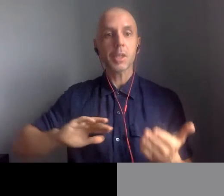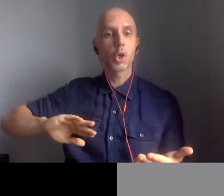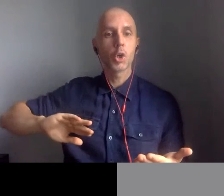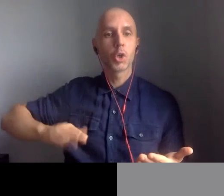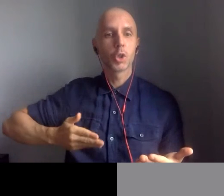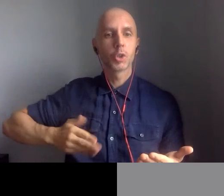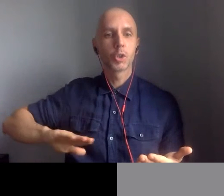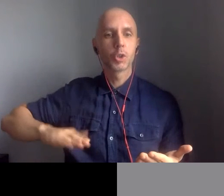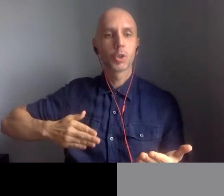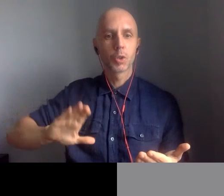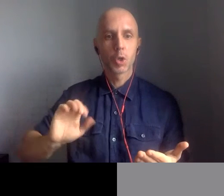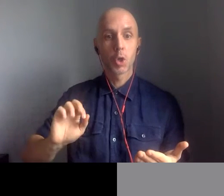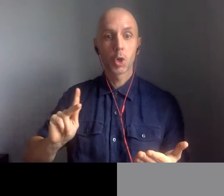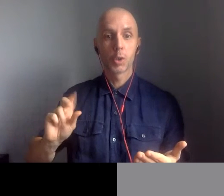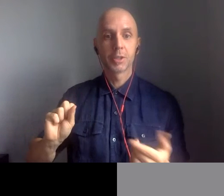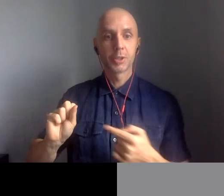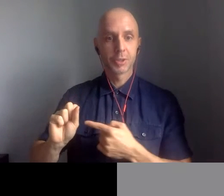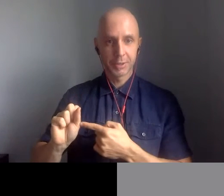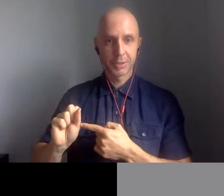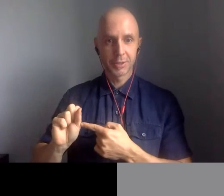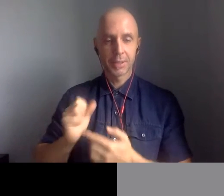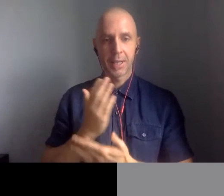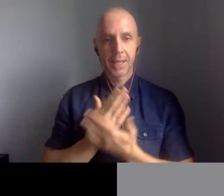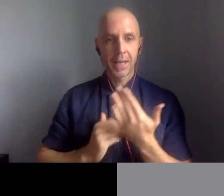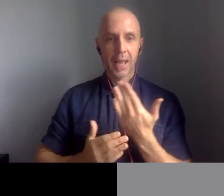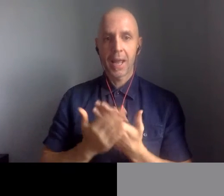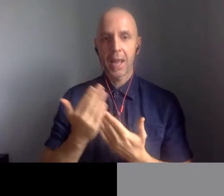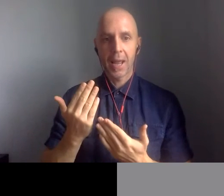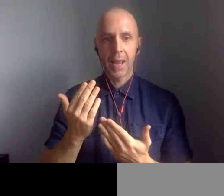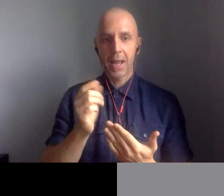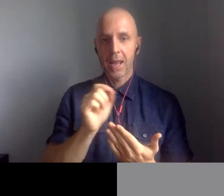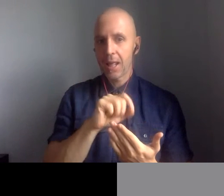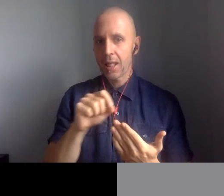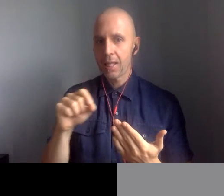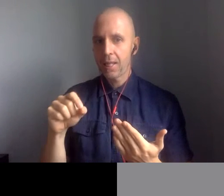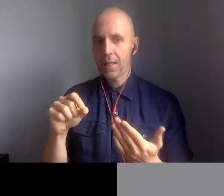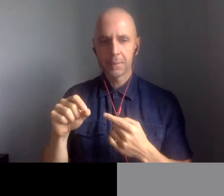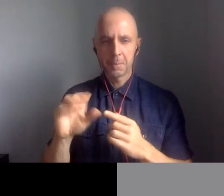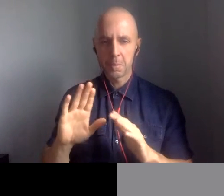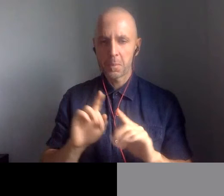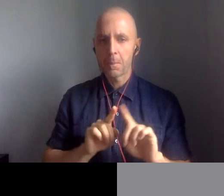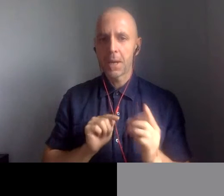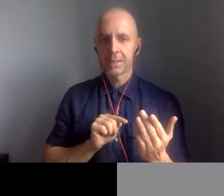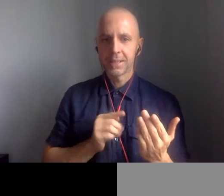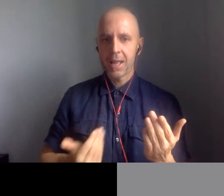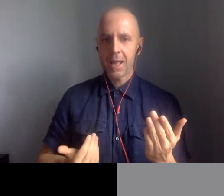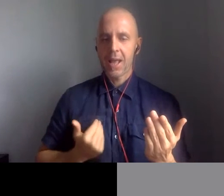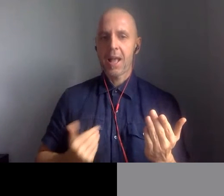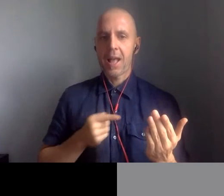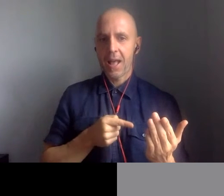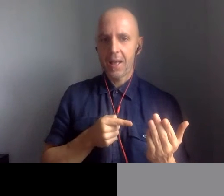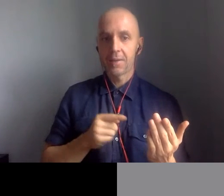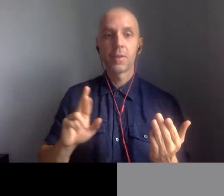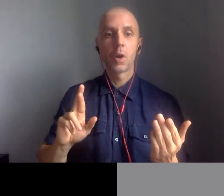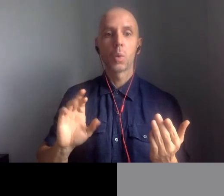and all kinds of terms that we might not be familiar with in culinary practices today. So a